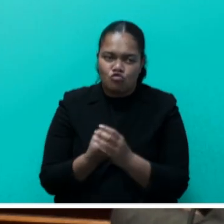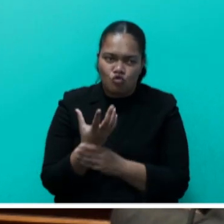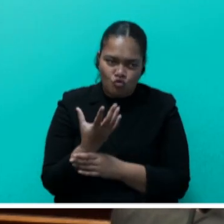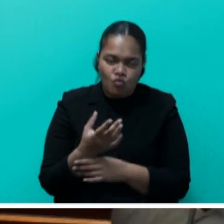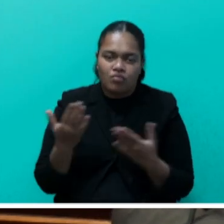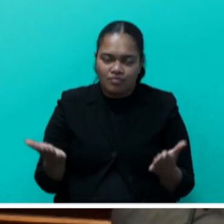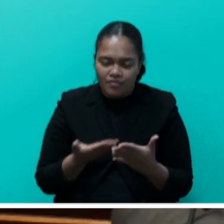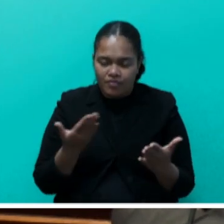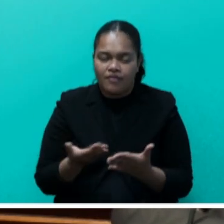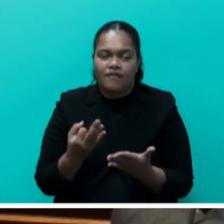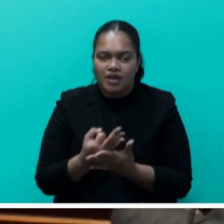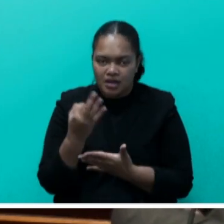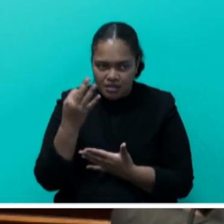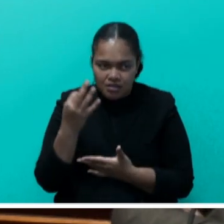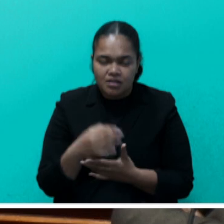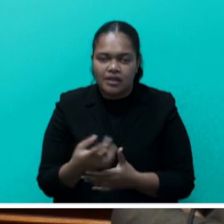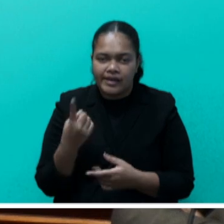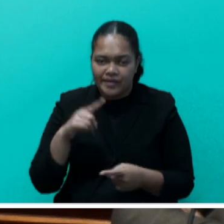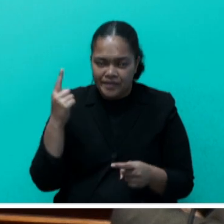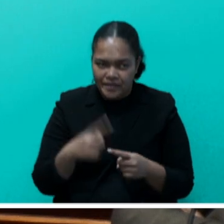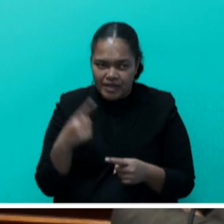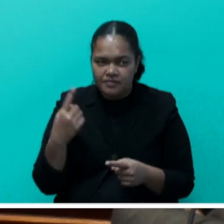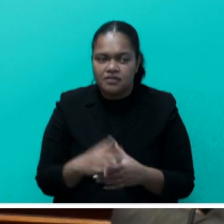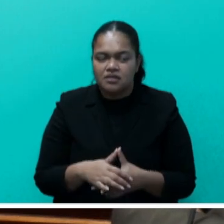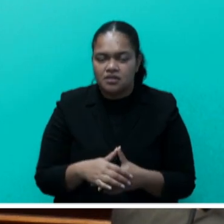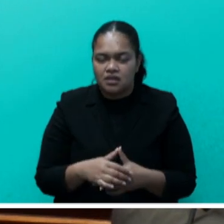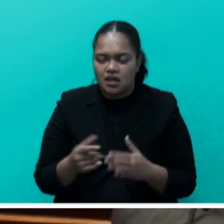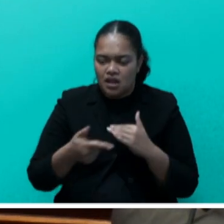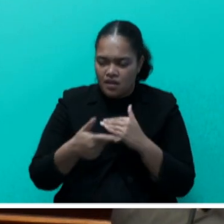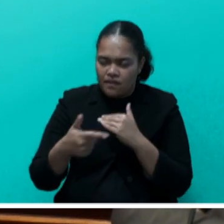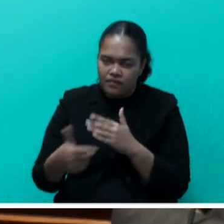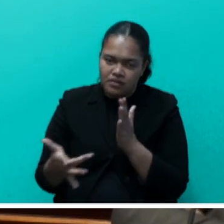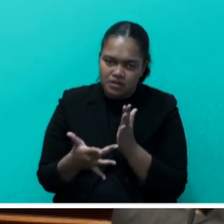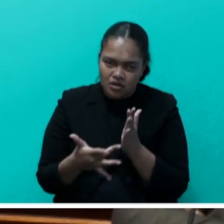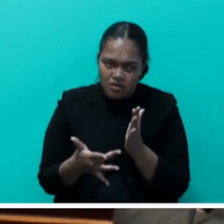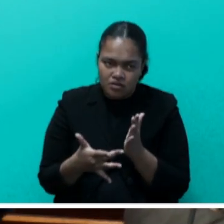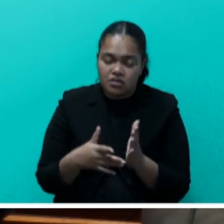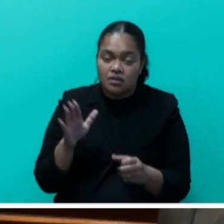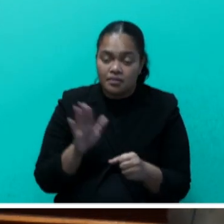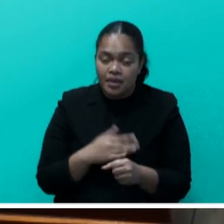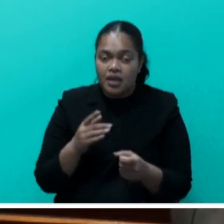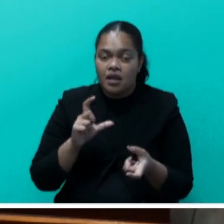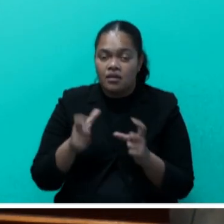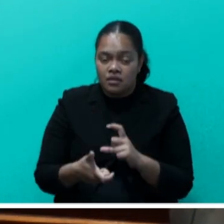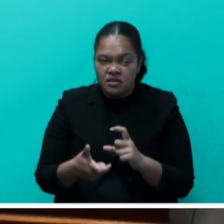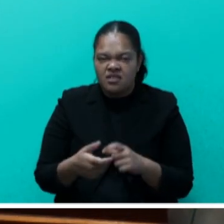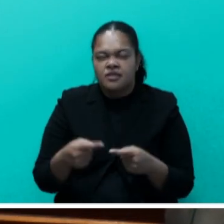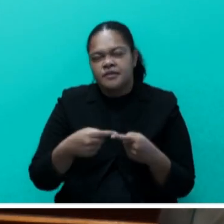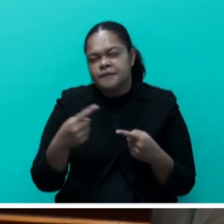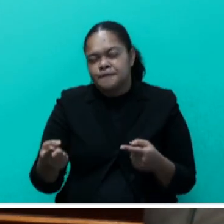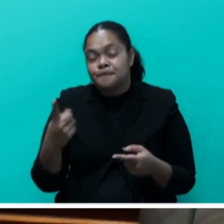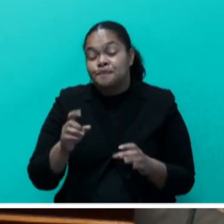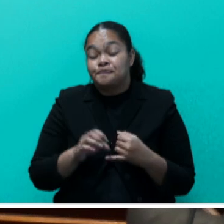financing and aid effectiveness, leveraging digital technologies, making climate finance work for SEEDS and